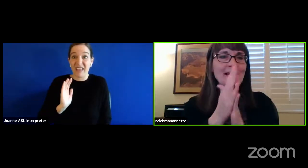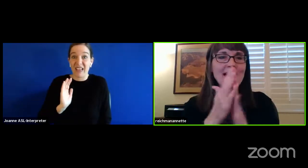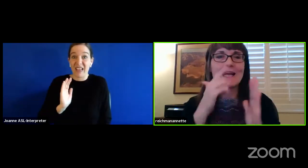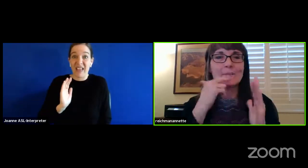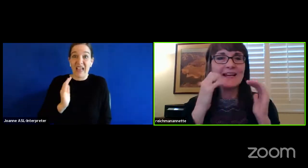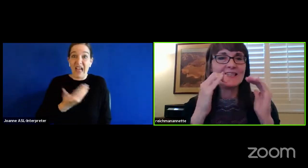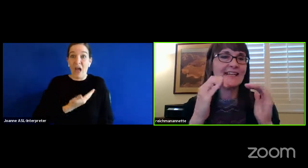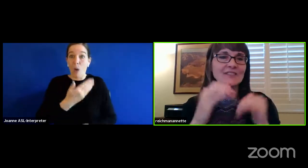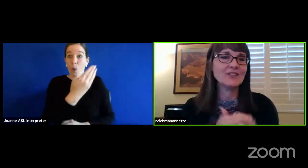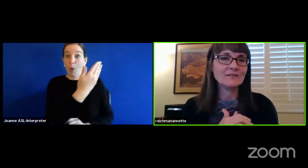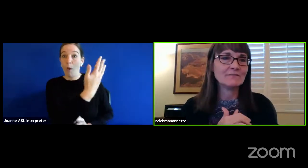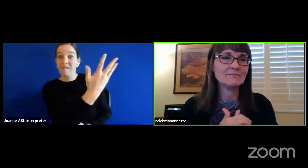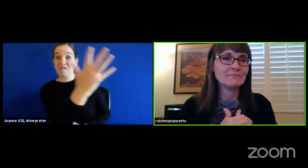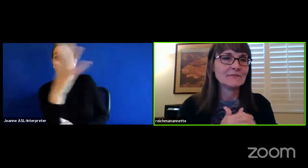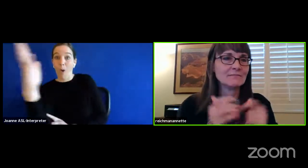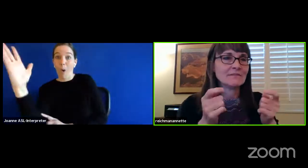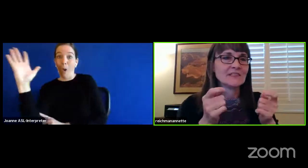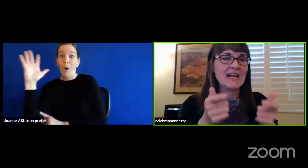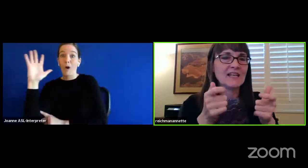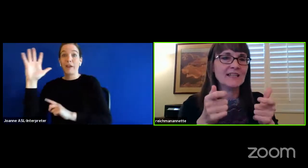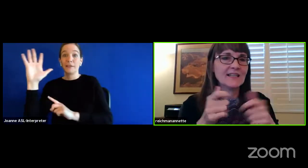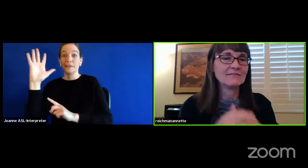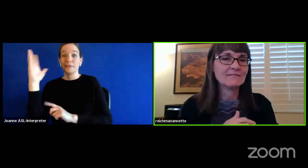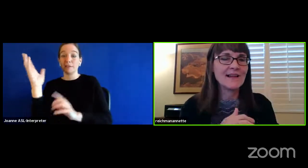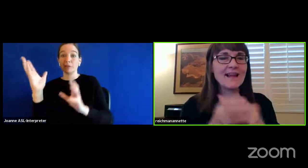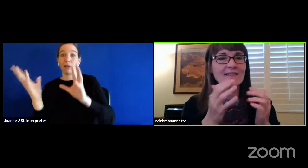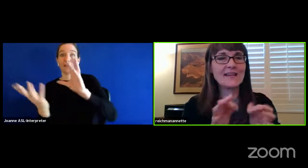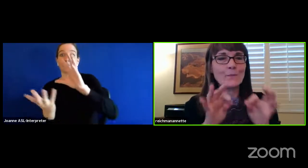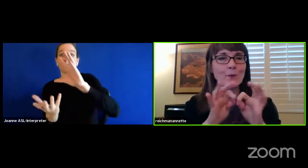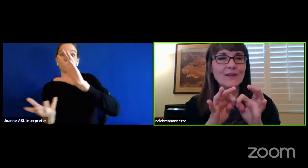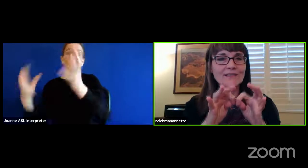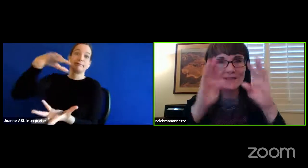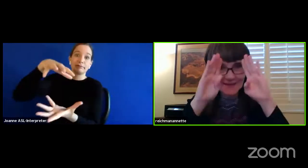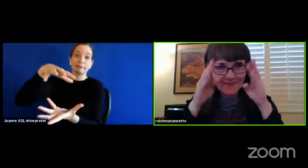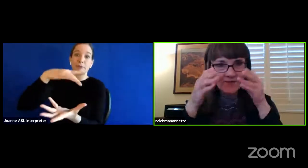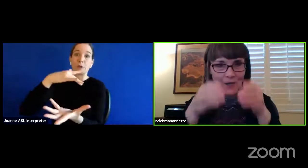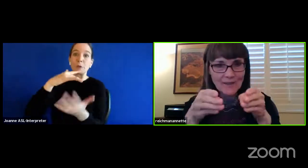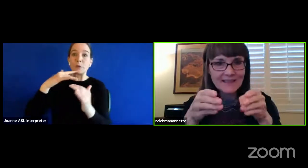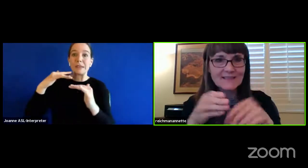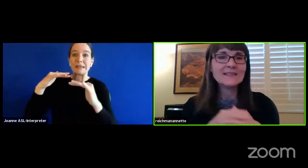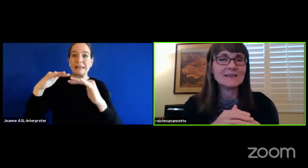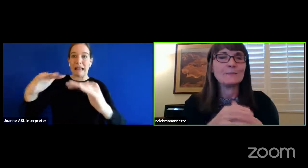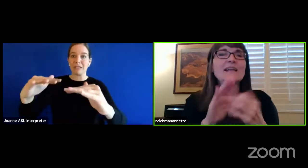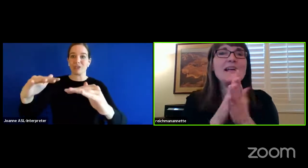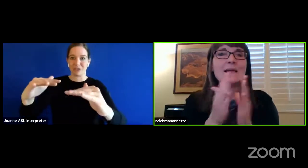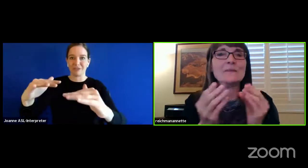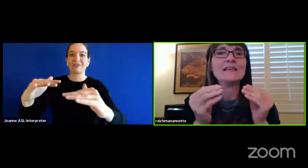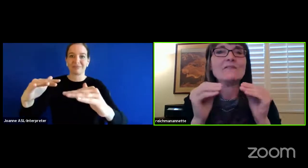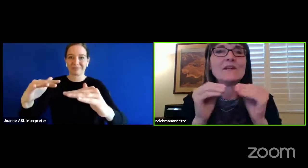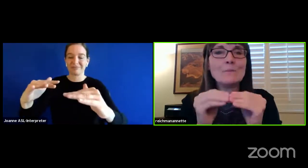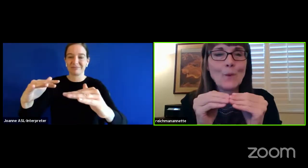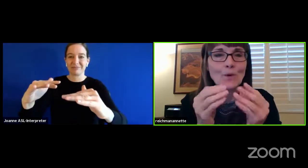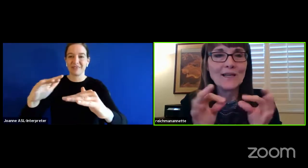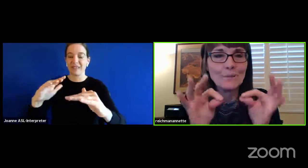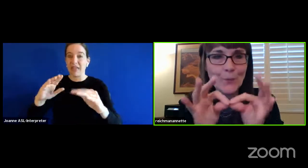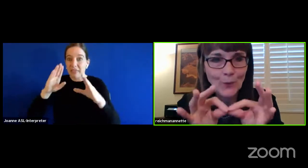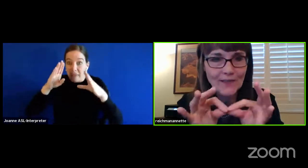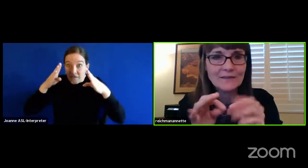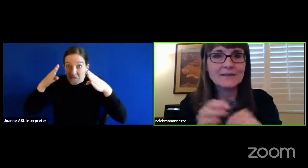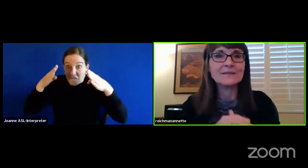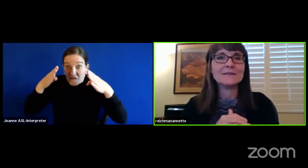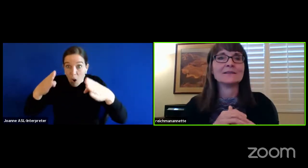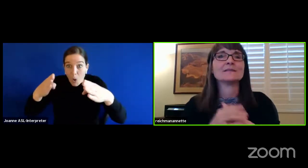became a desert suddenly. And the importance of focus became even more